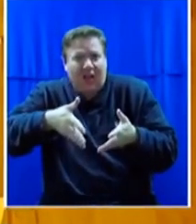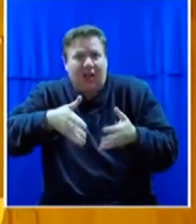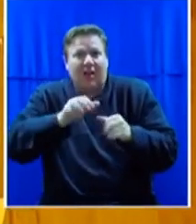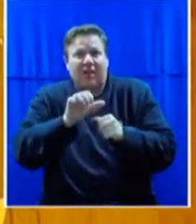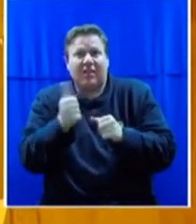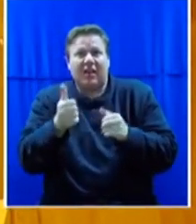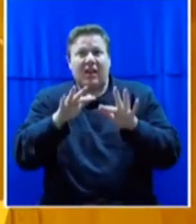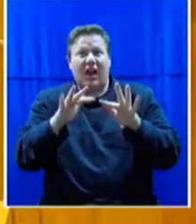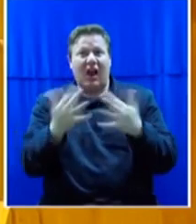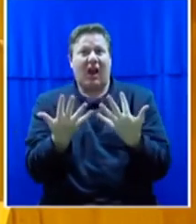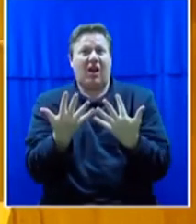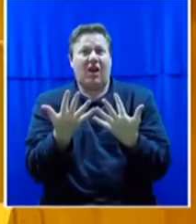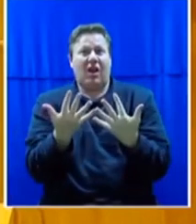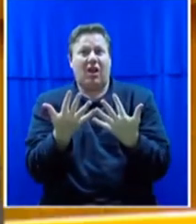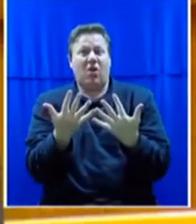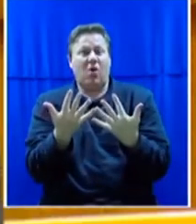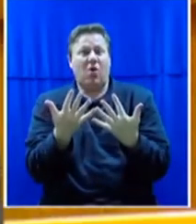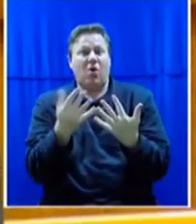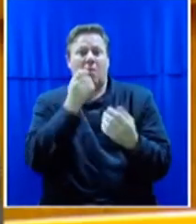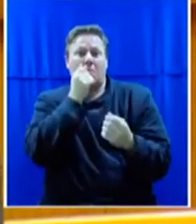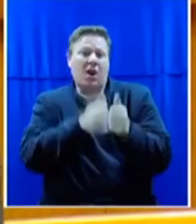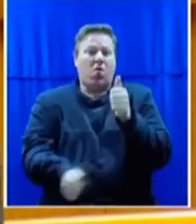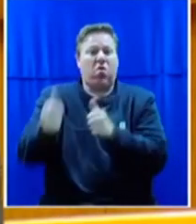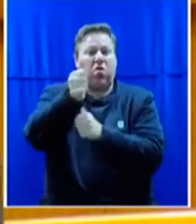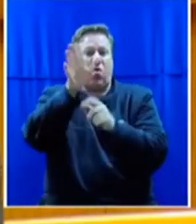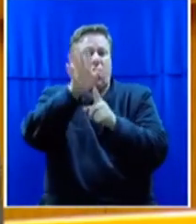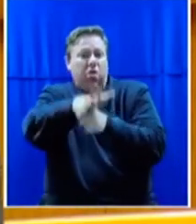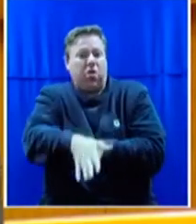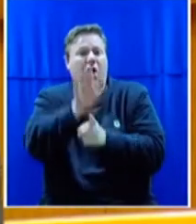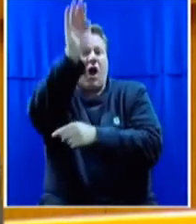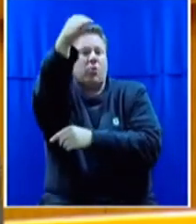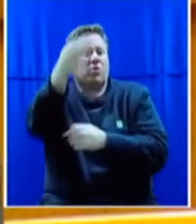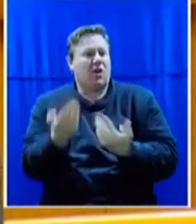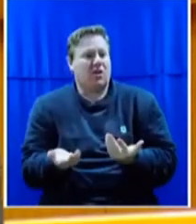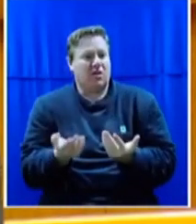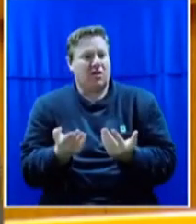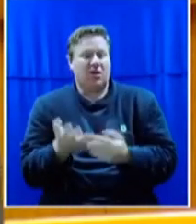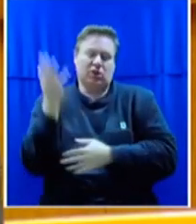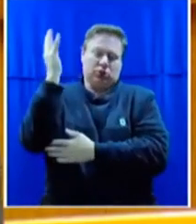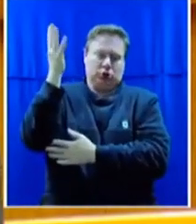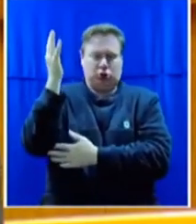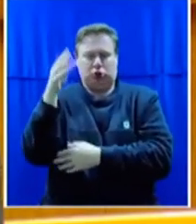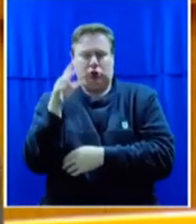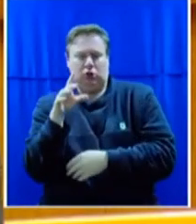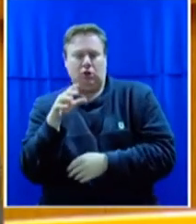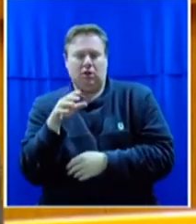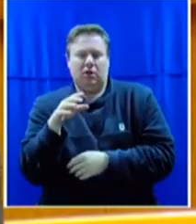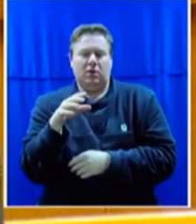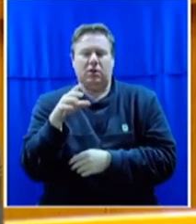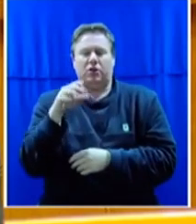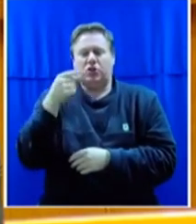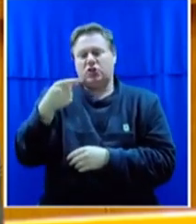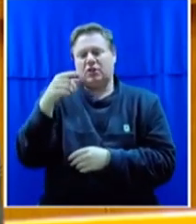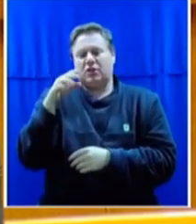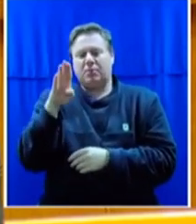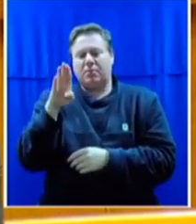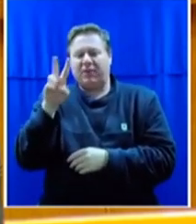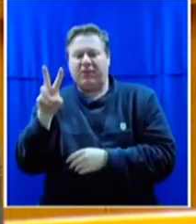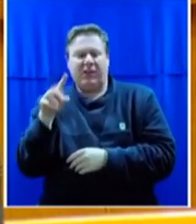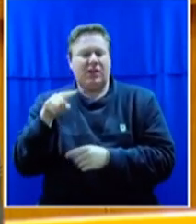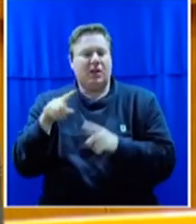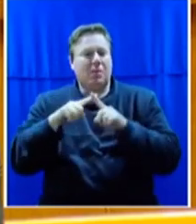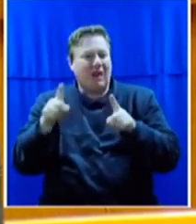patriarchy outside. You cannot write speeches about the effects of GBVF when you do not unlearn toxic